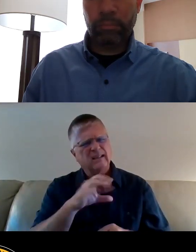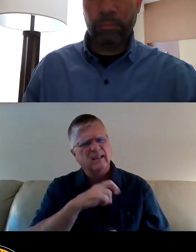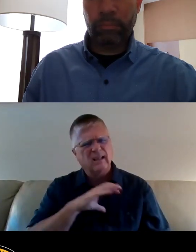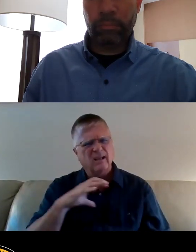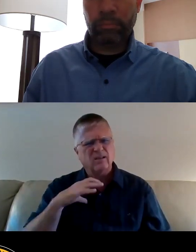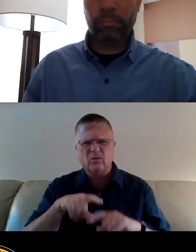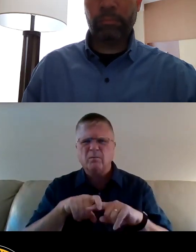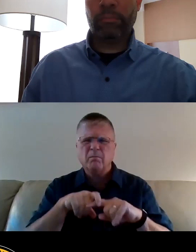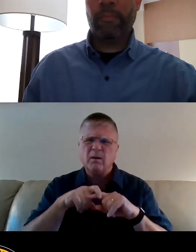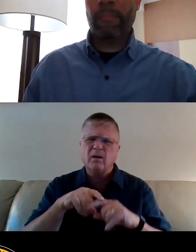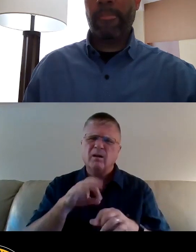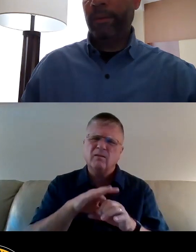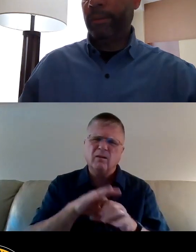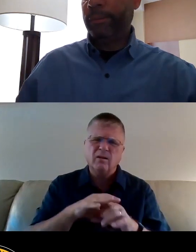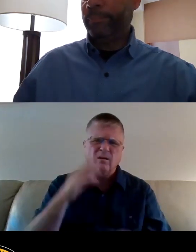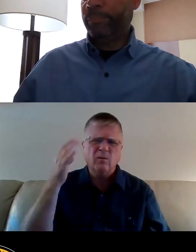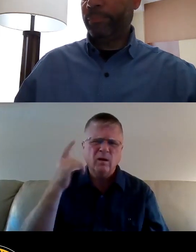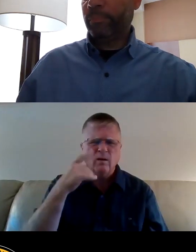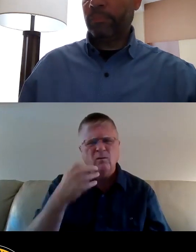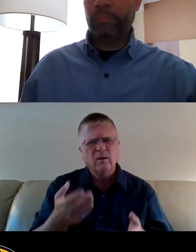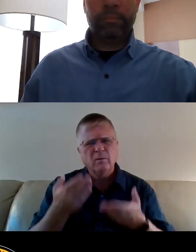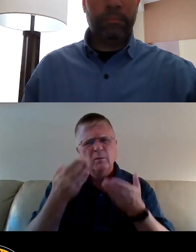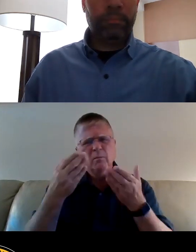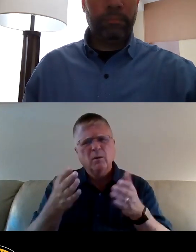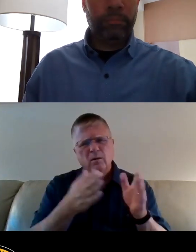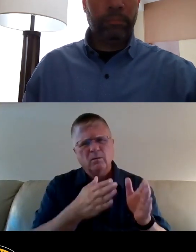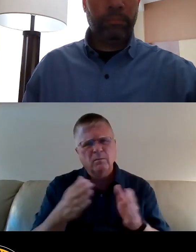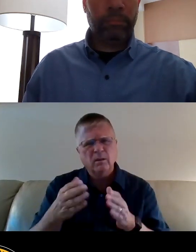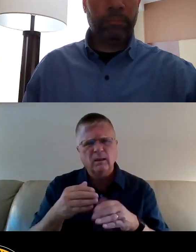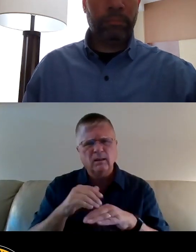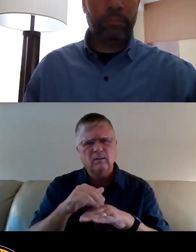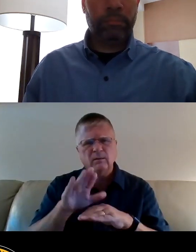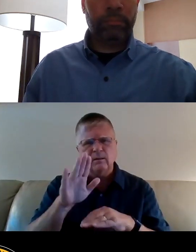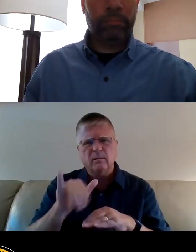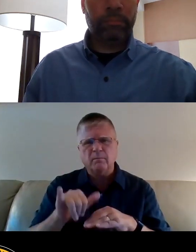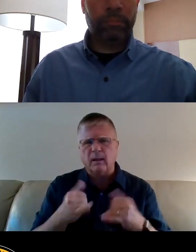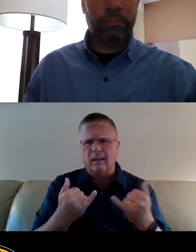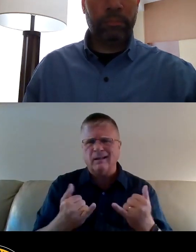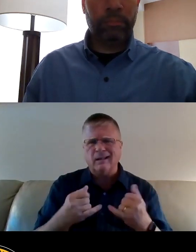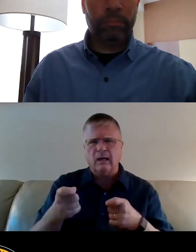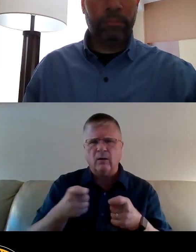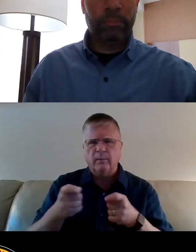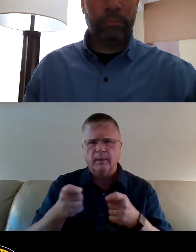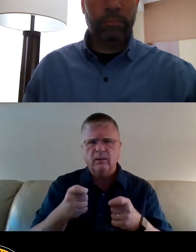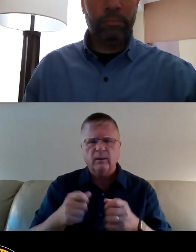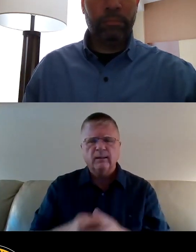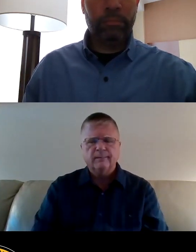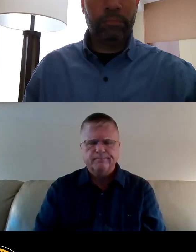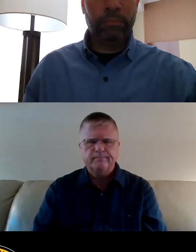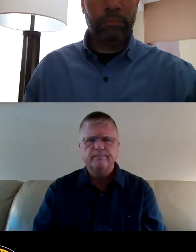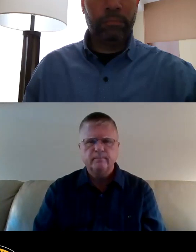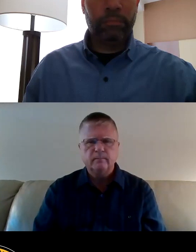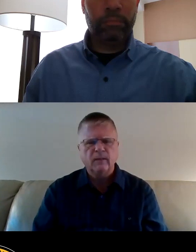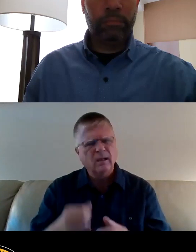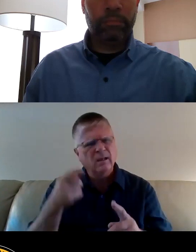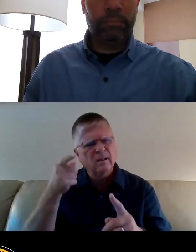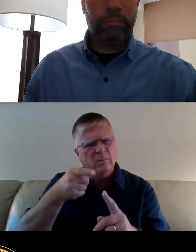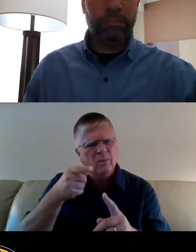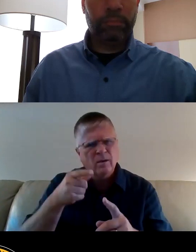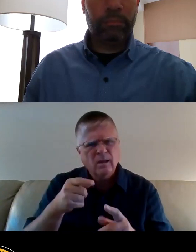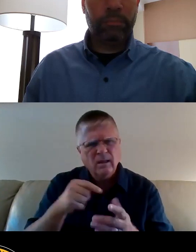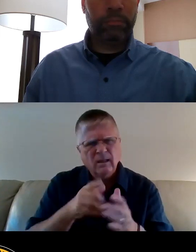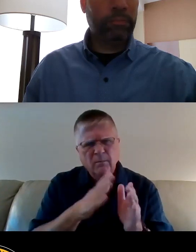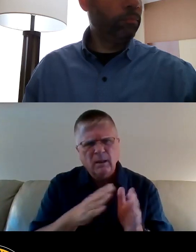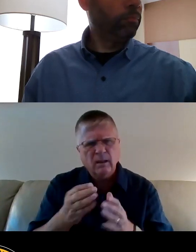on voting for the proposed plan submitted by the current administration. The primary intention of the plan is to